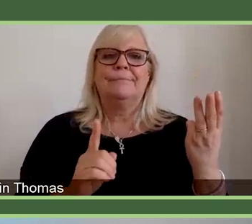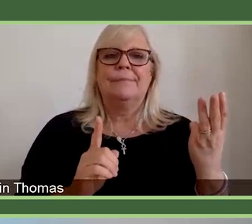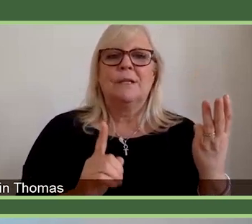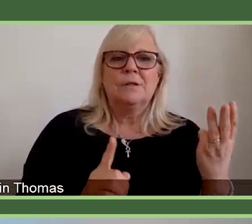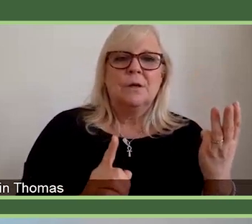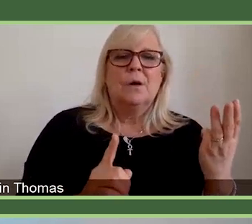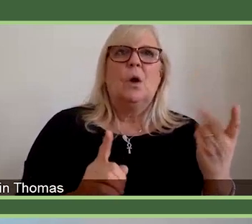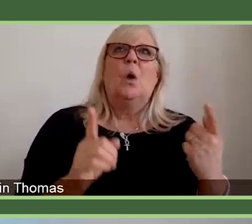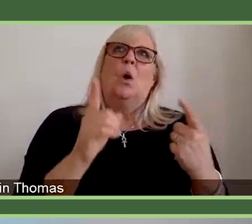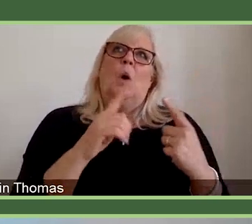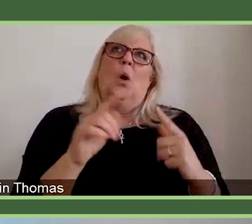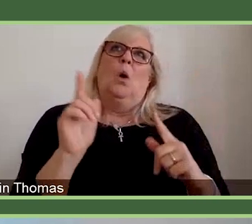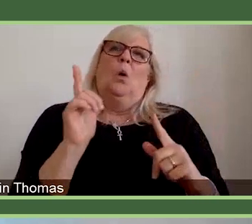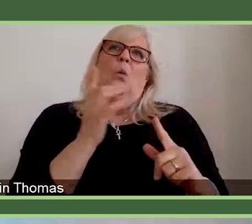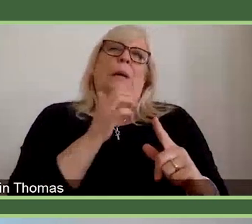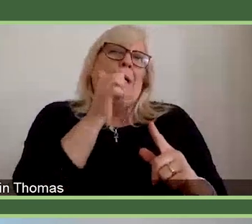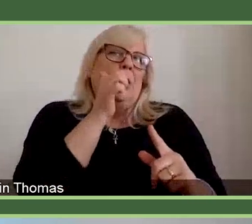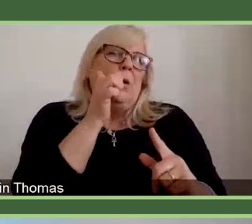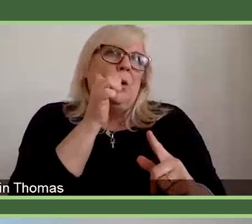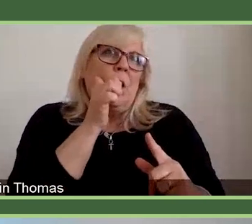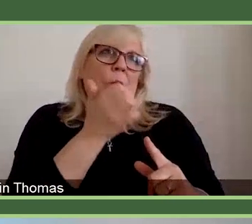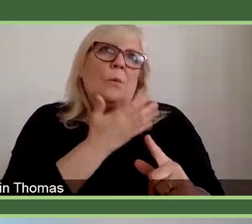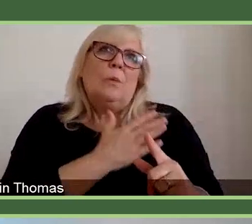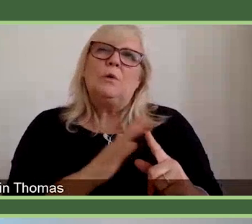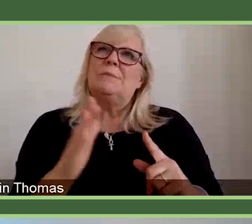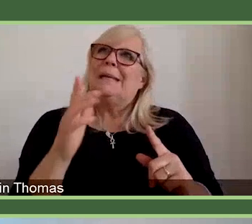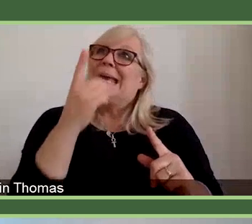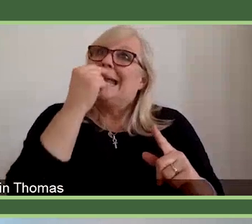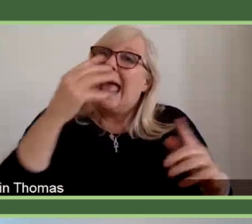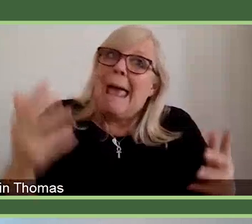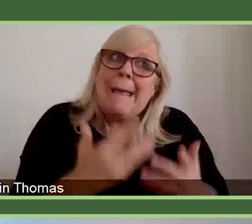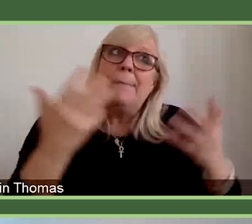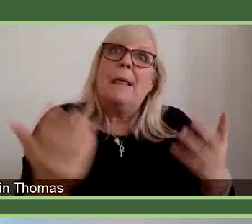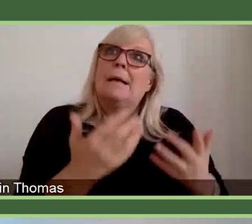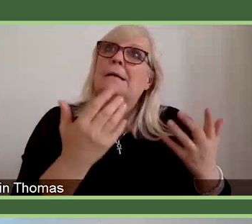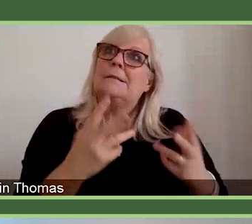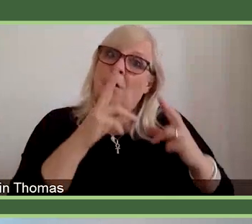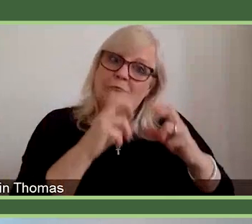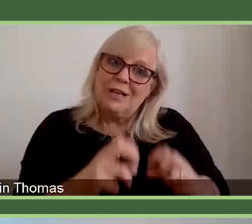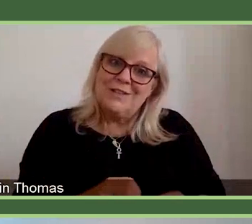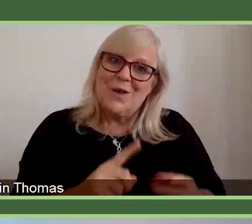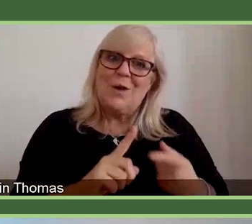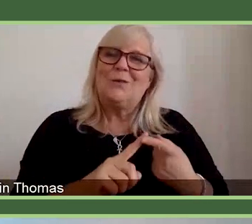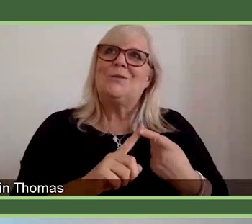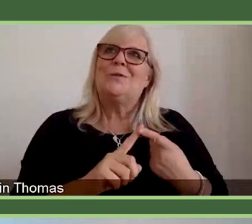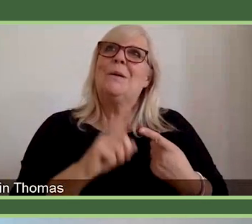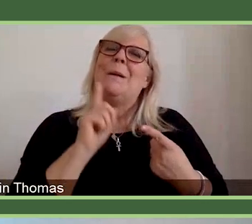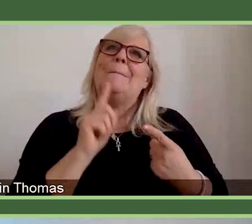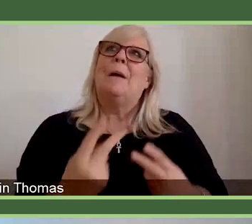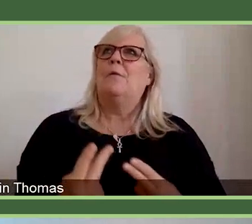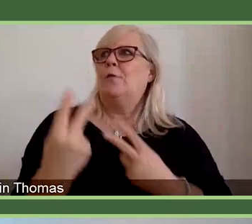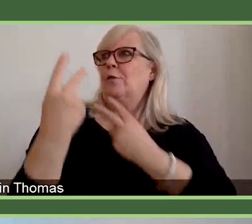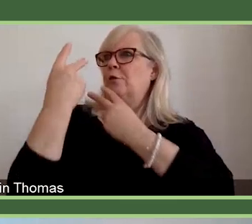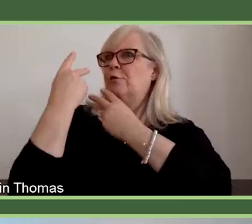research, really important enablers of research. But the review itself concluded that running an open mode grant